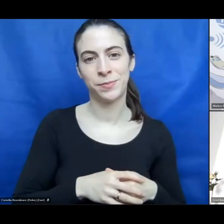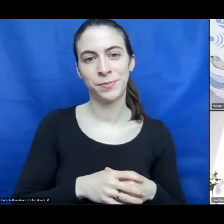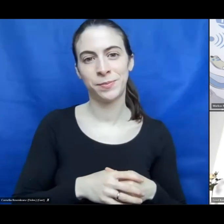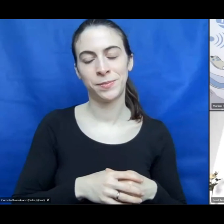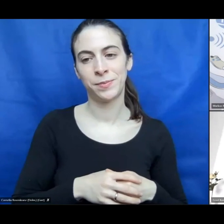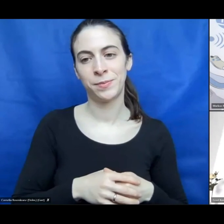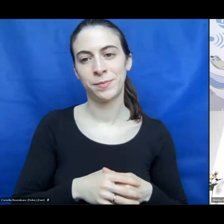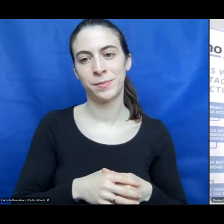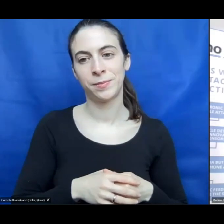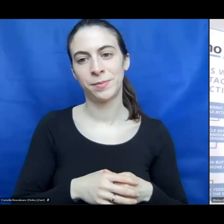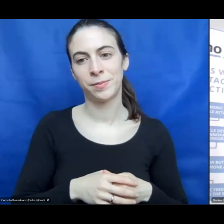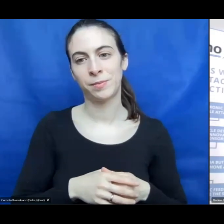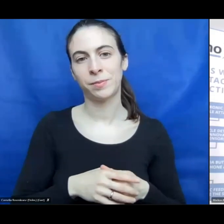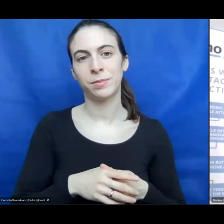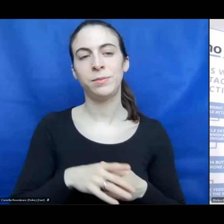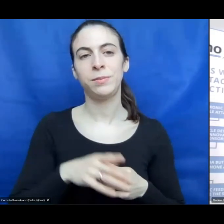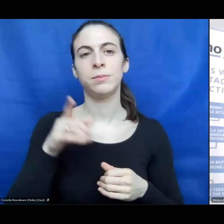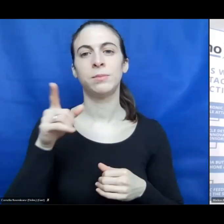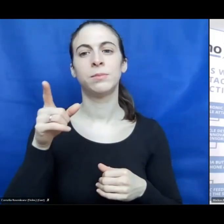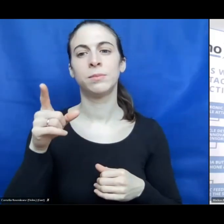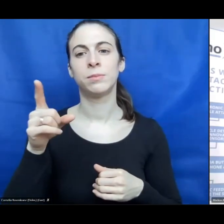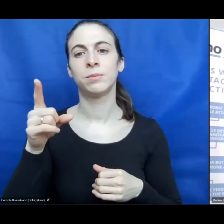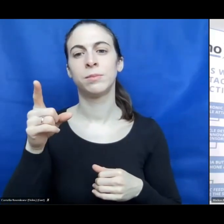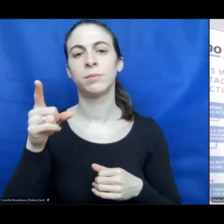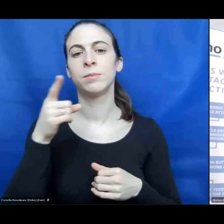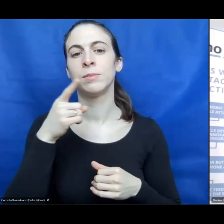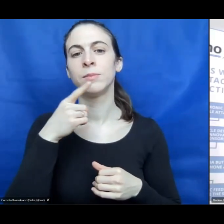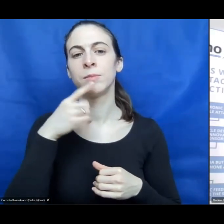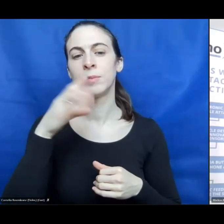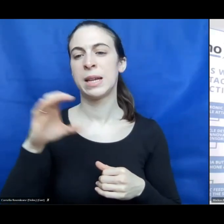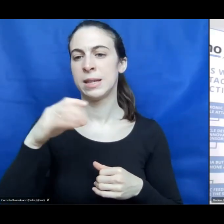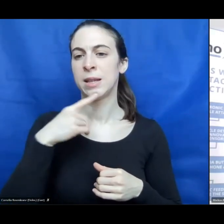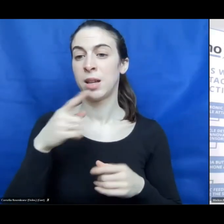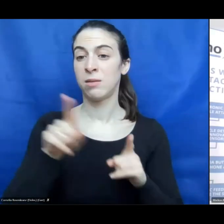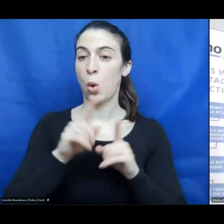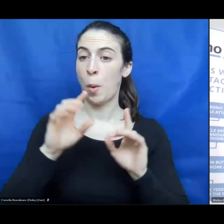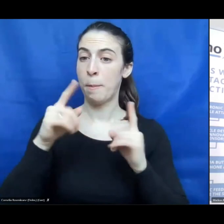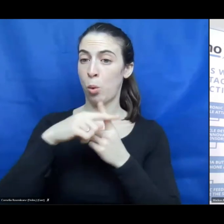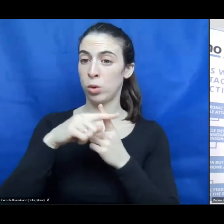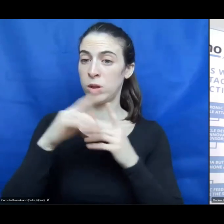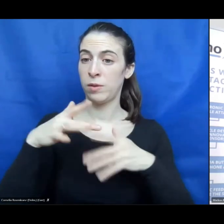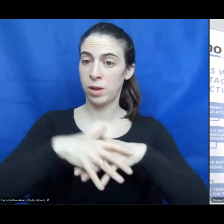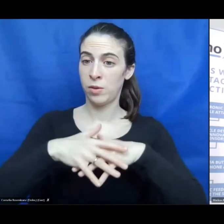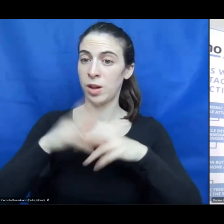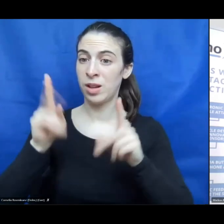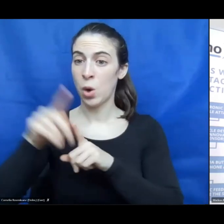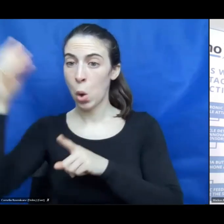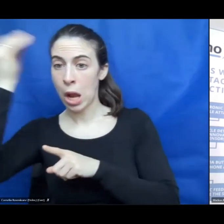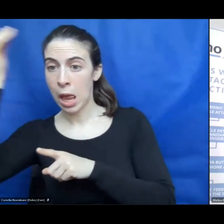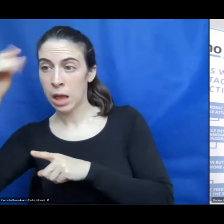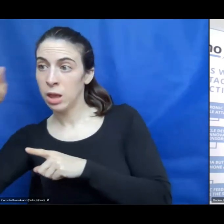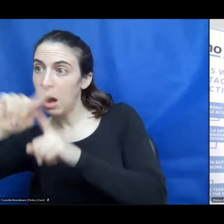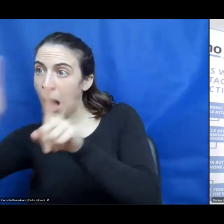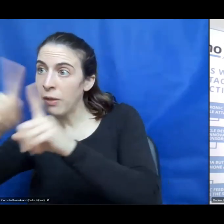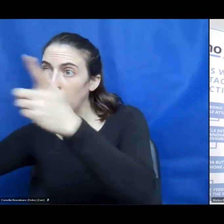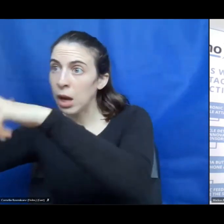The good thing of this network could also be that we learn from other countries and other countries learn from